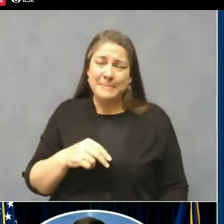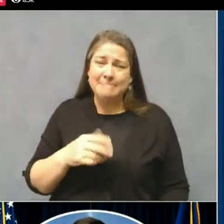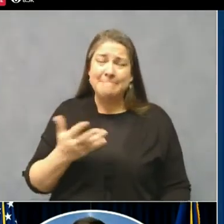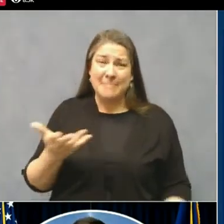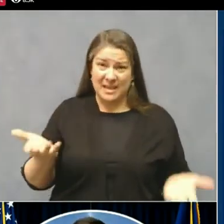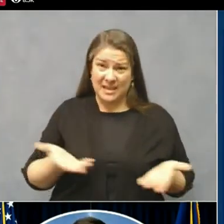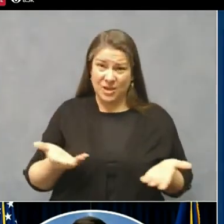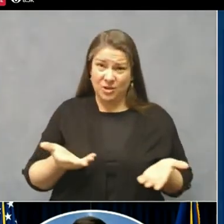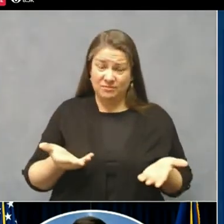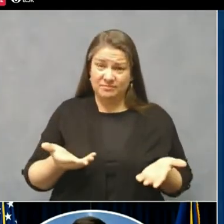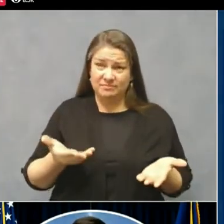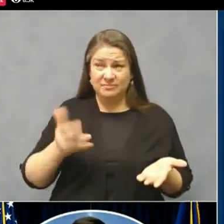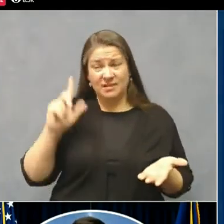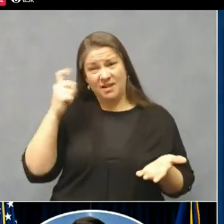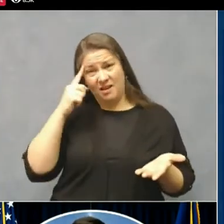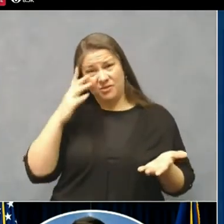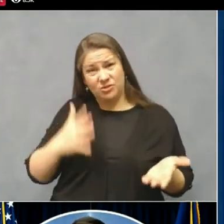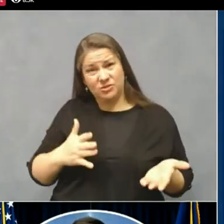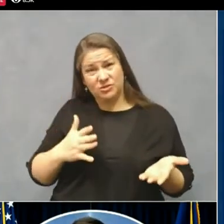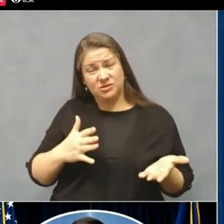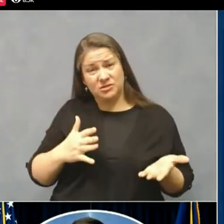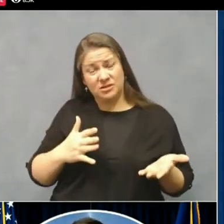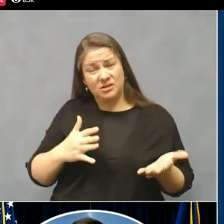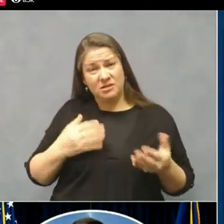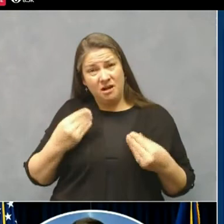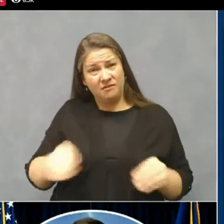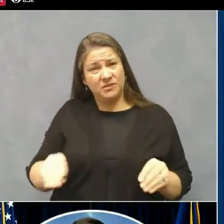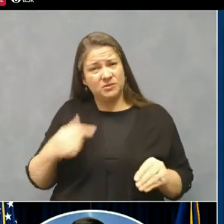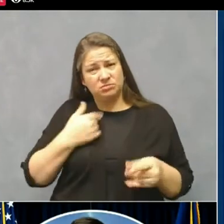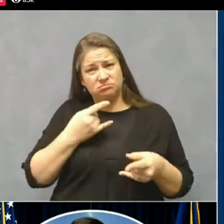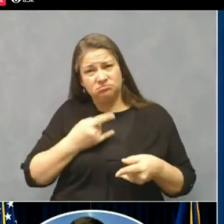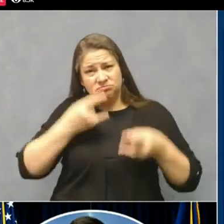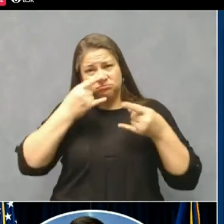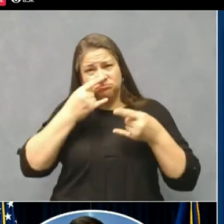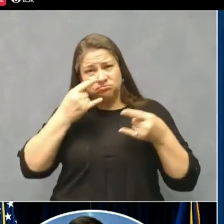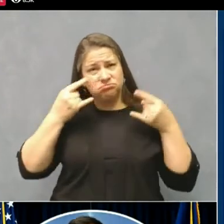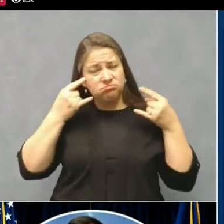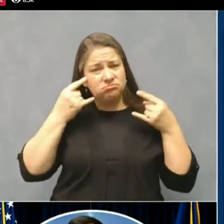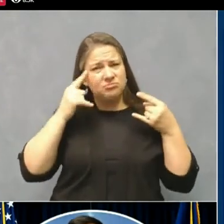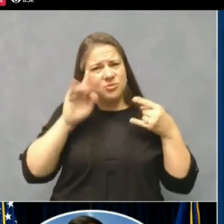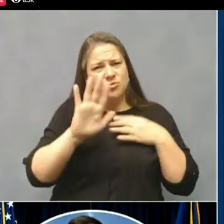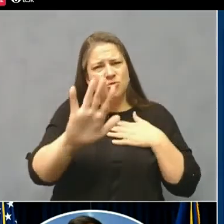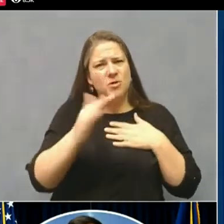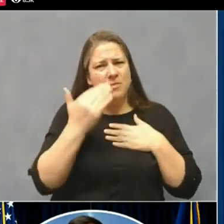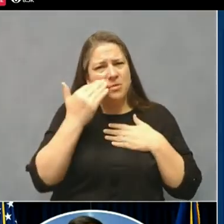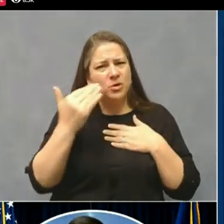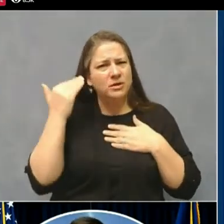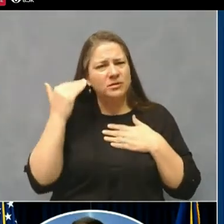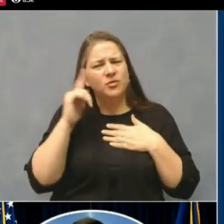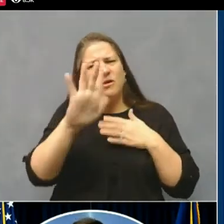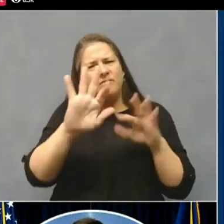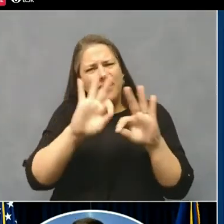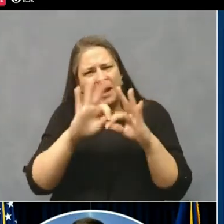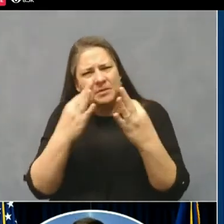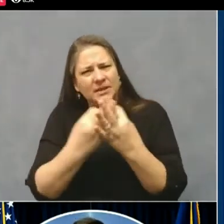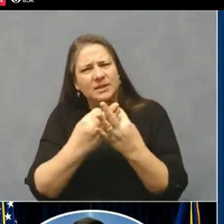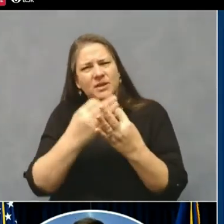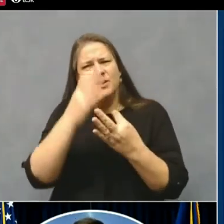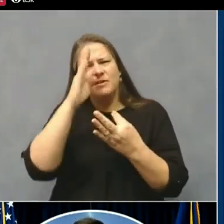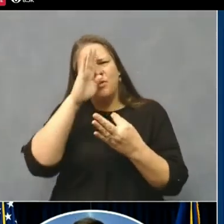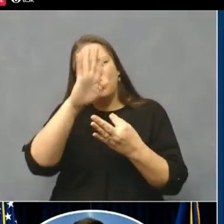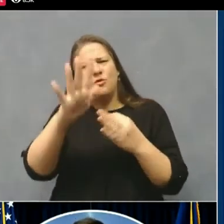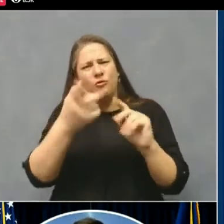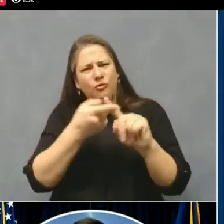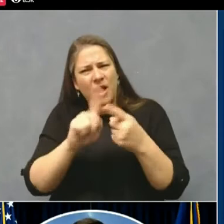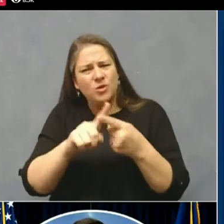in the governor's office, masks up in honor of Michael, his family, and all his team members and friends who were treating Michael